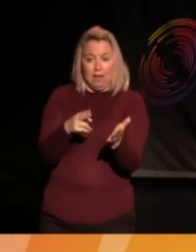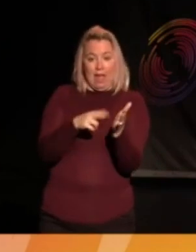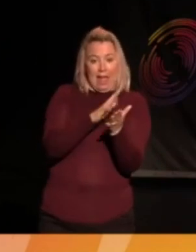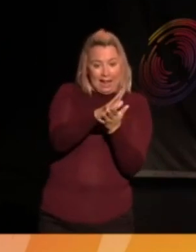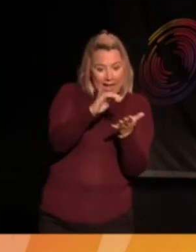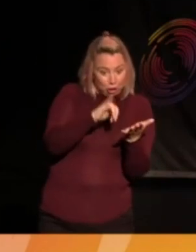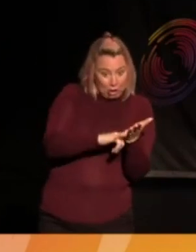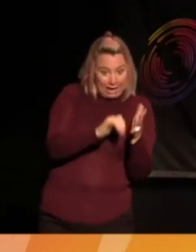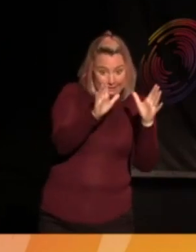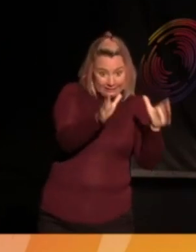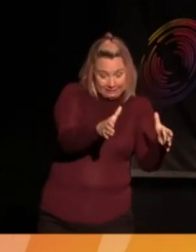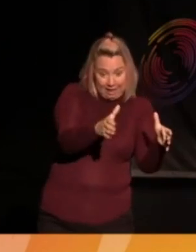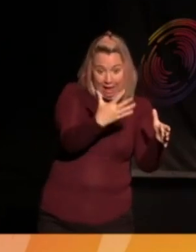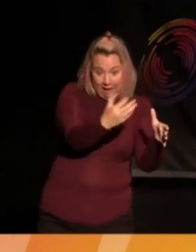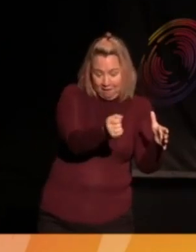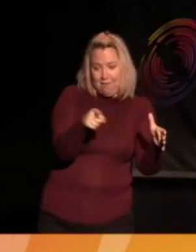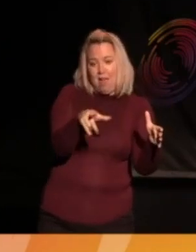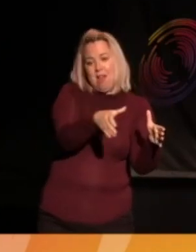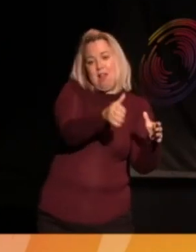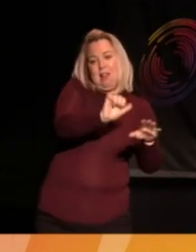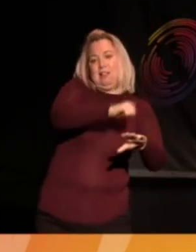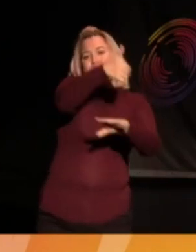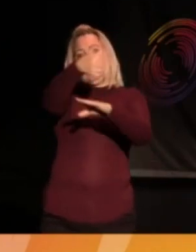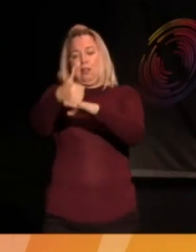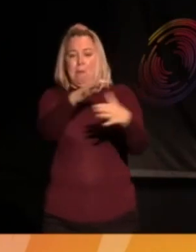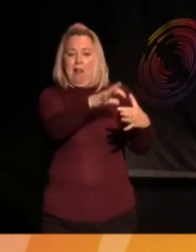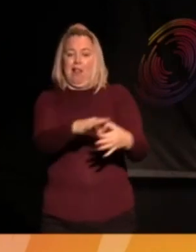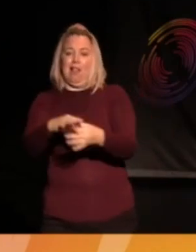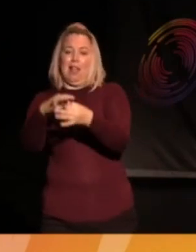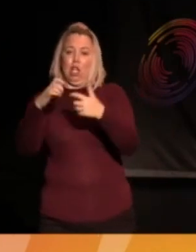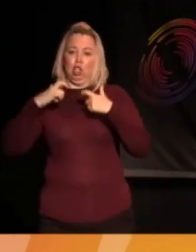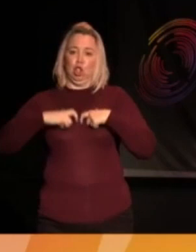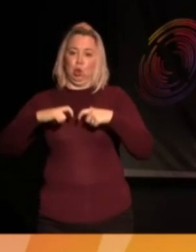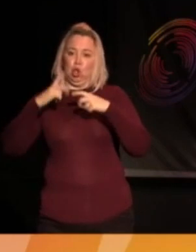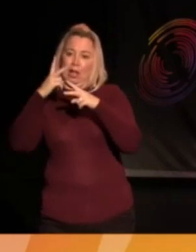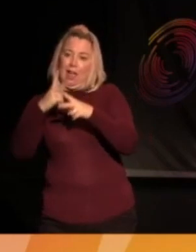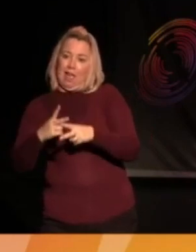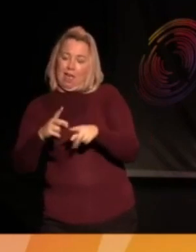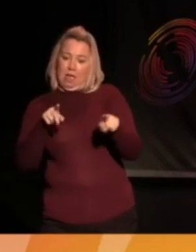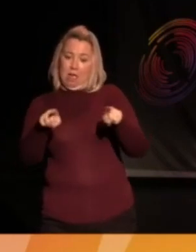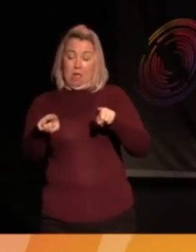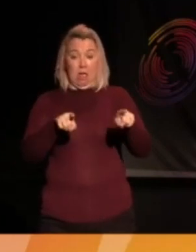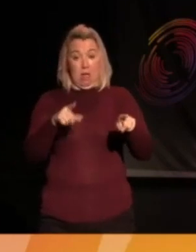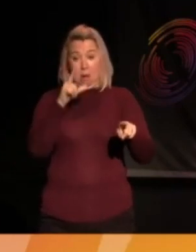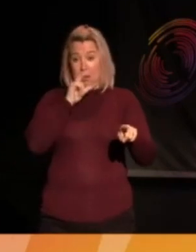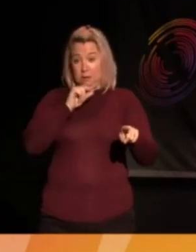principles. I just thought, well, surely that's logical now, given how much the NHS